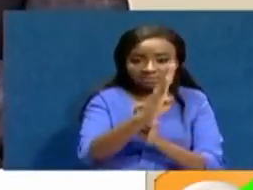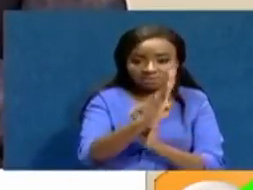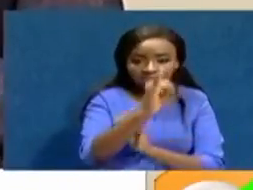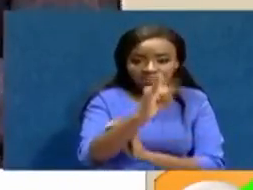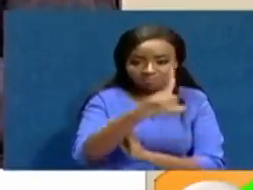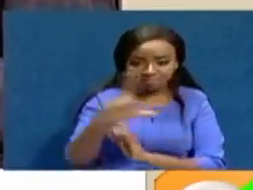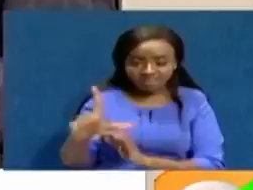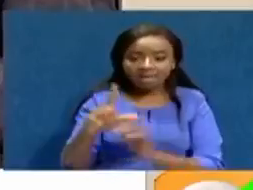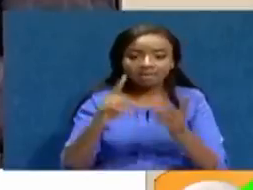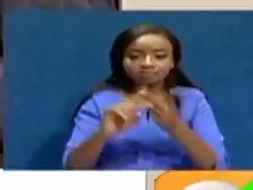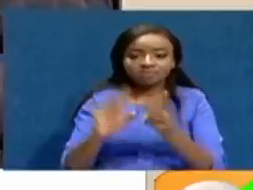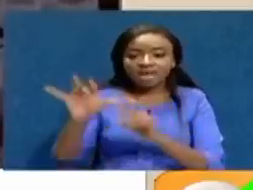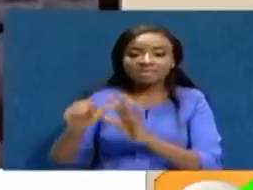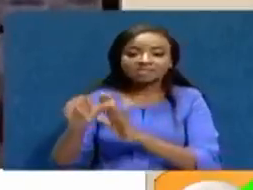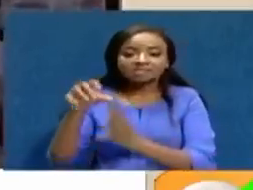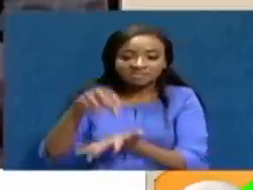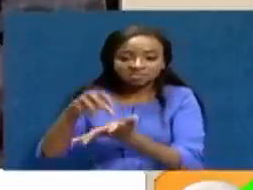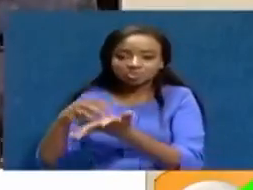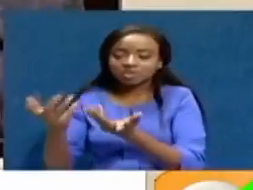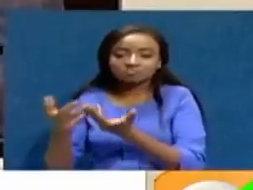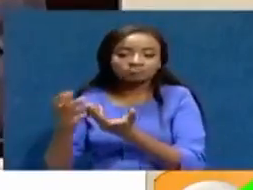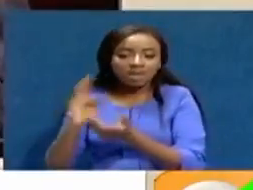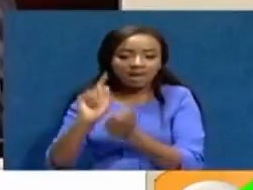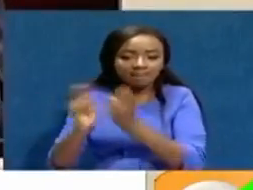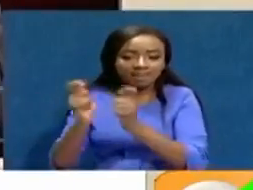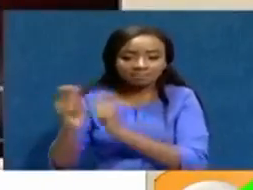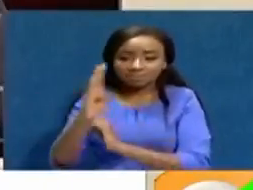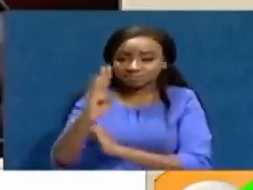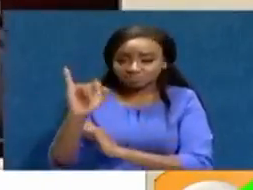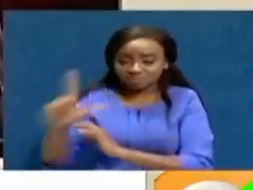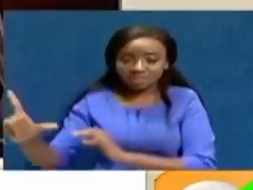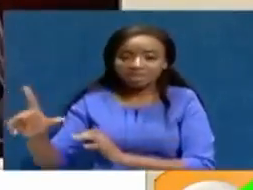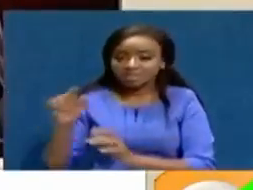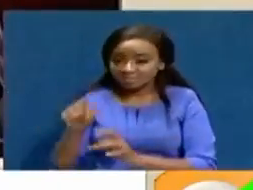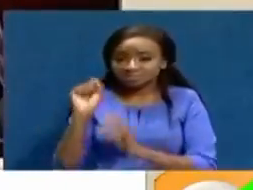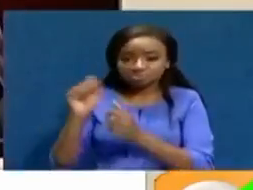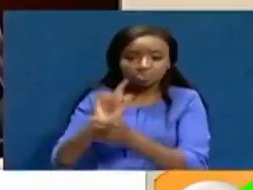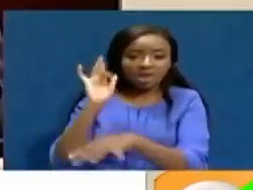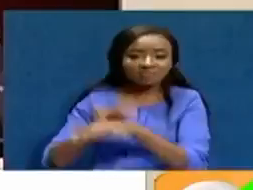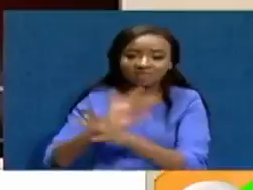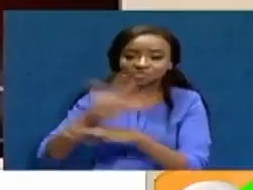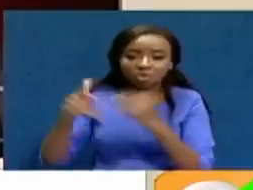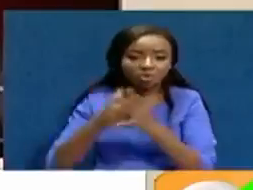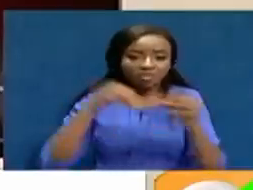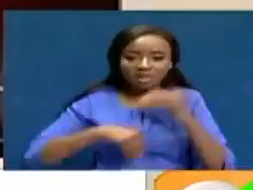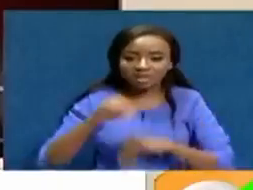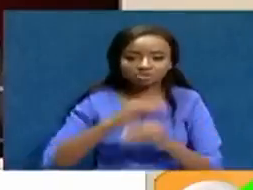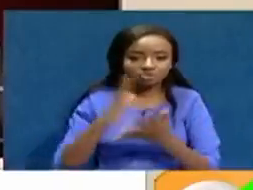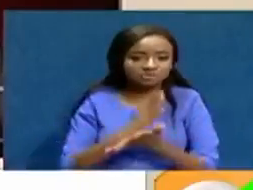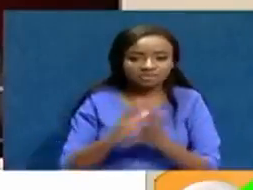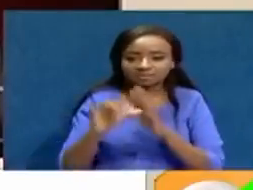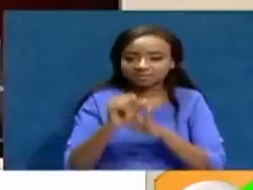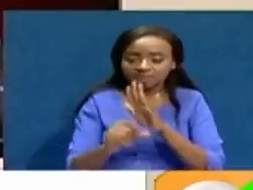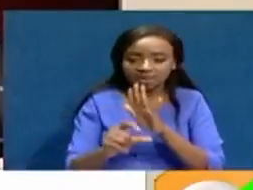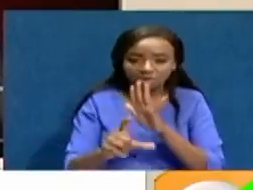statutory amendment bills that will potentially affect all the election sector laws as we know them, the